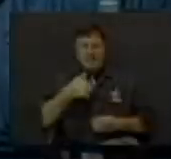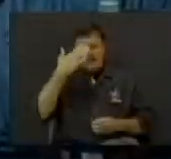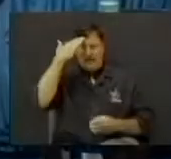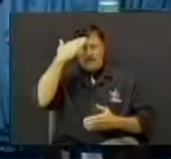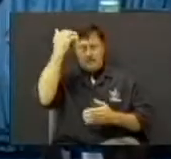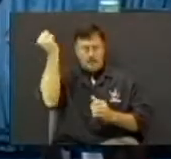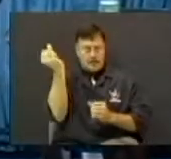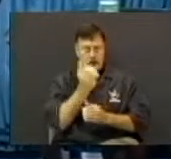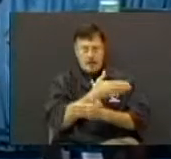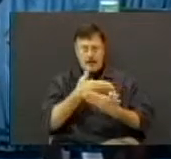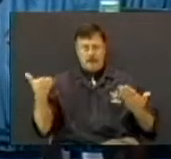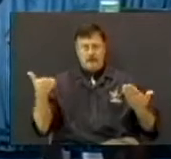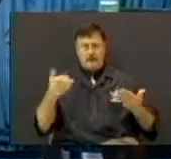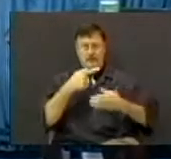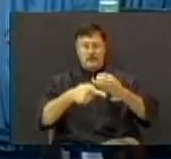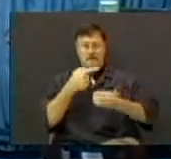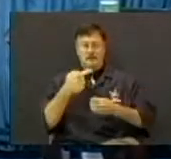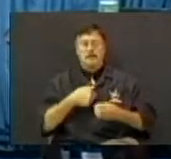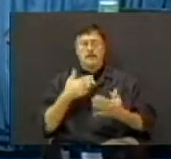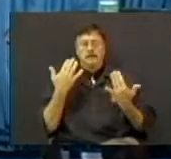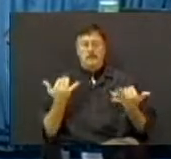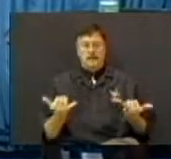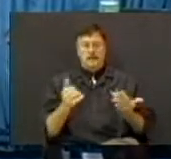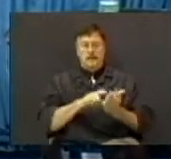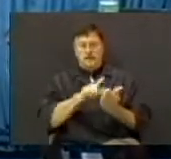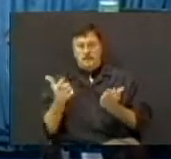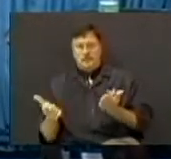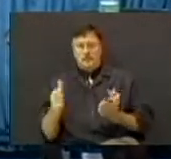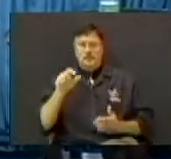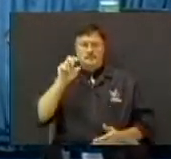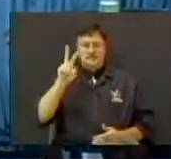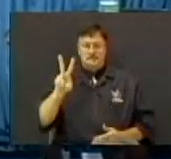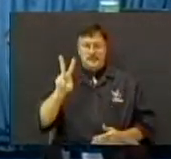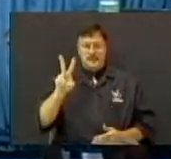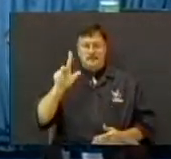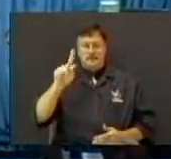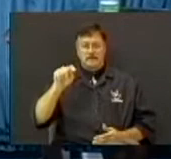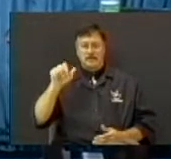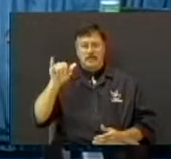If you've your Bibles, turn to 2 Timothy, please, chapter number 1.